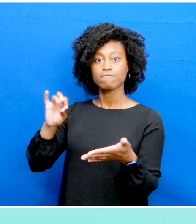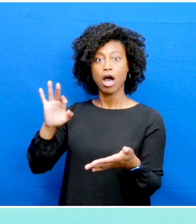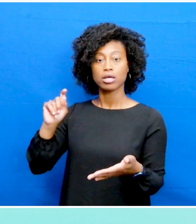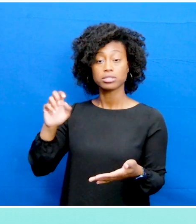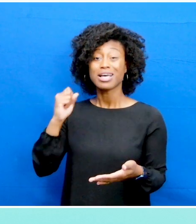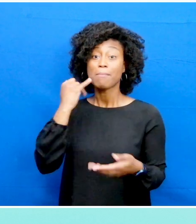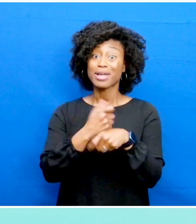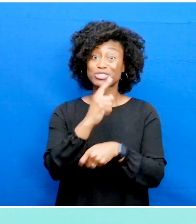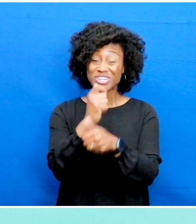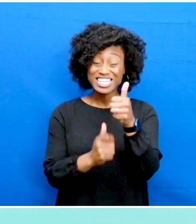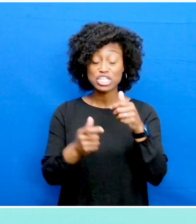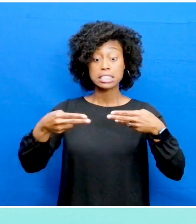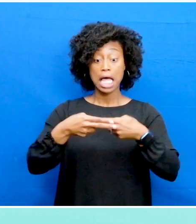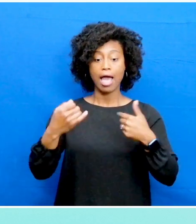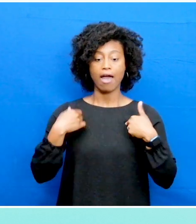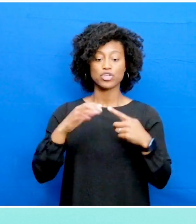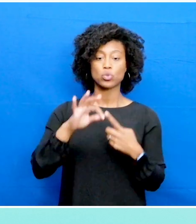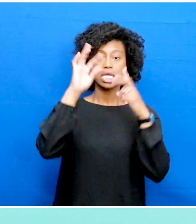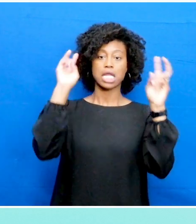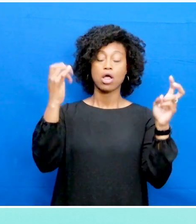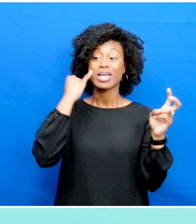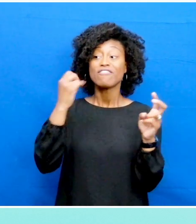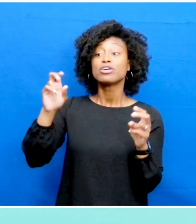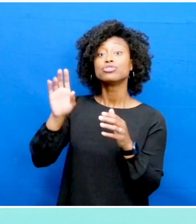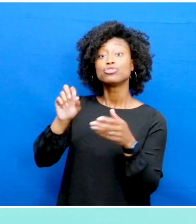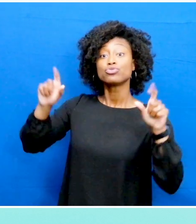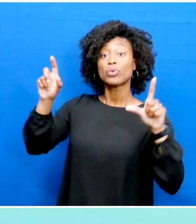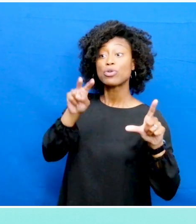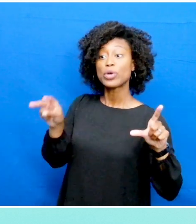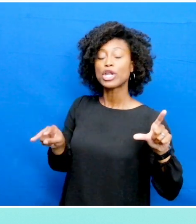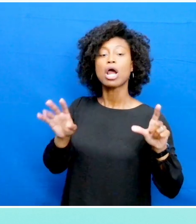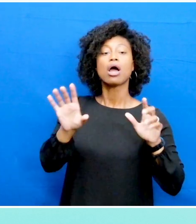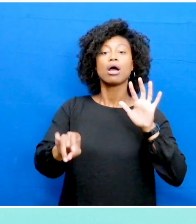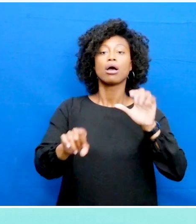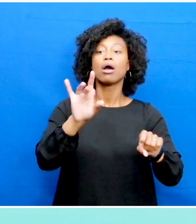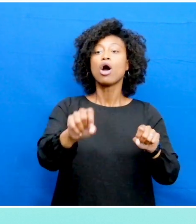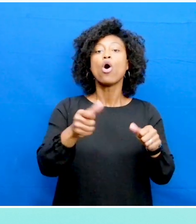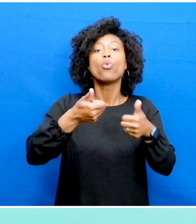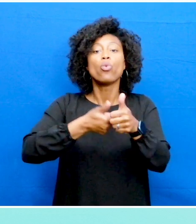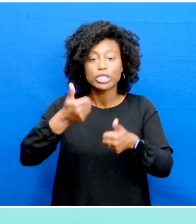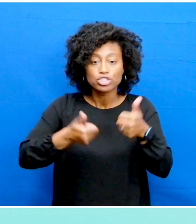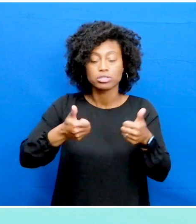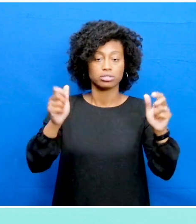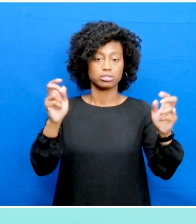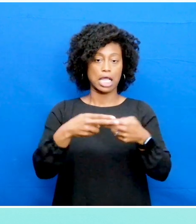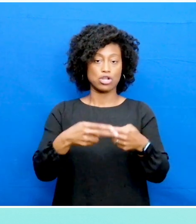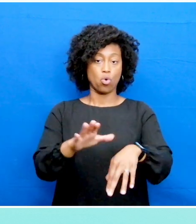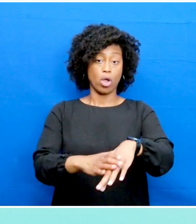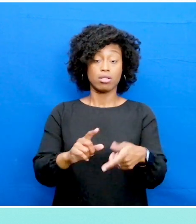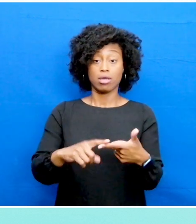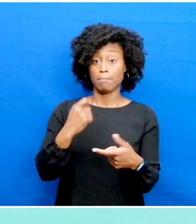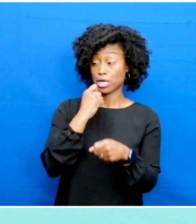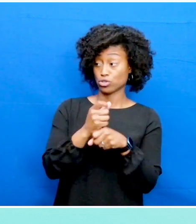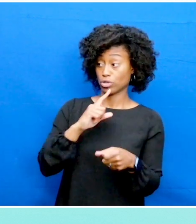Ensure each slide has a unique title to aid navigation for individuals using screen readers. Check the reading order of each slide to